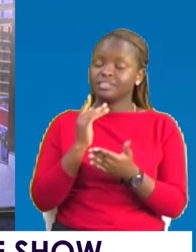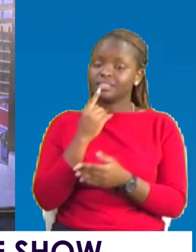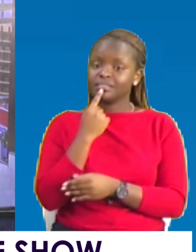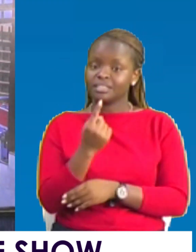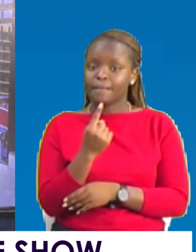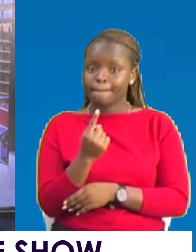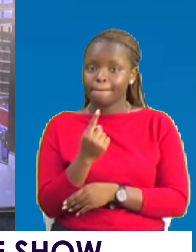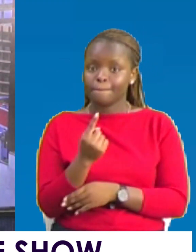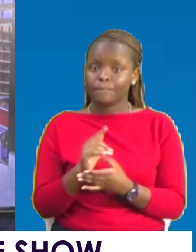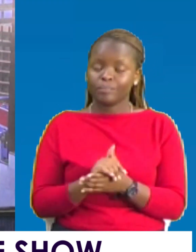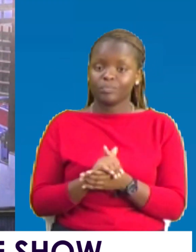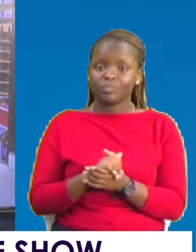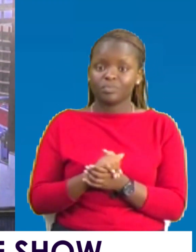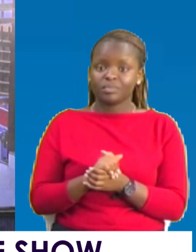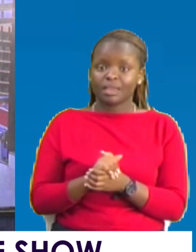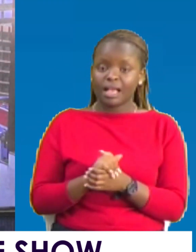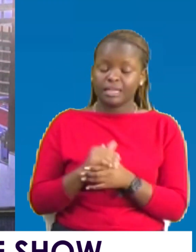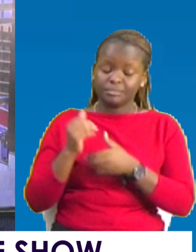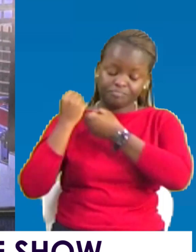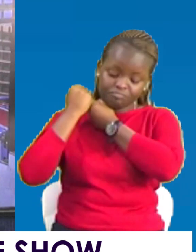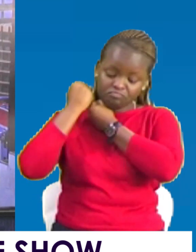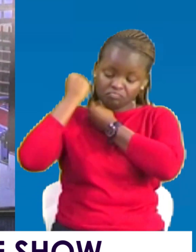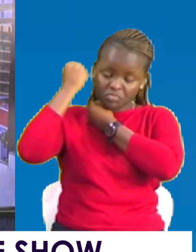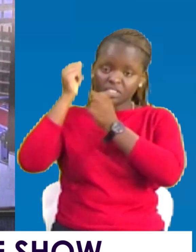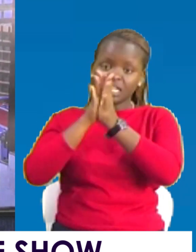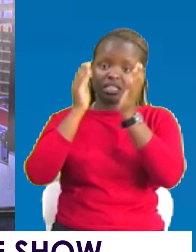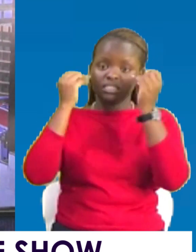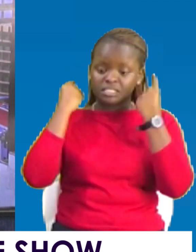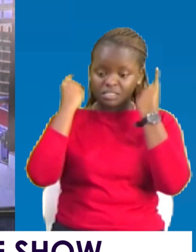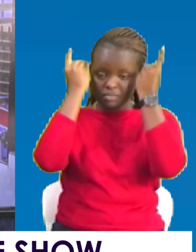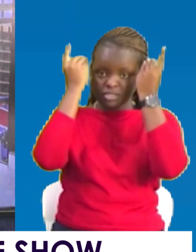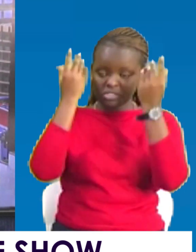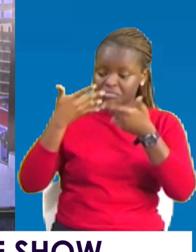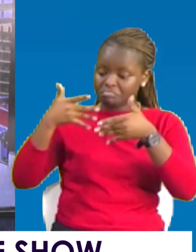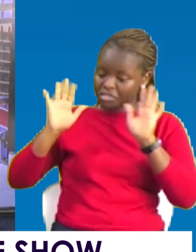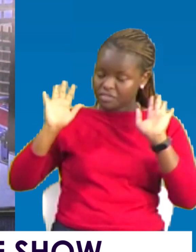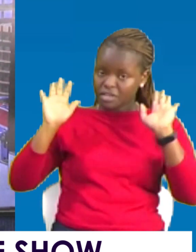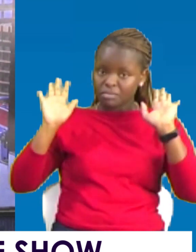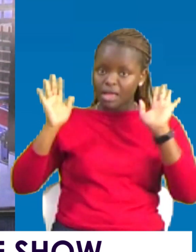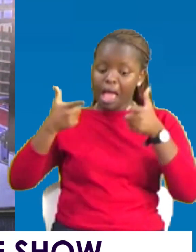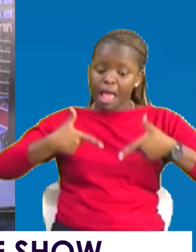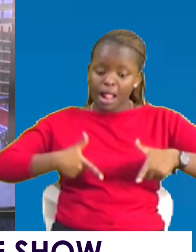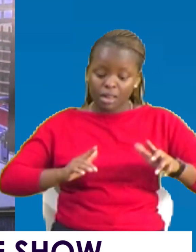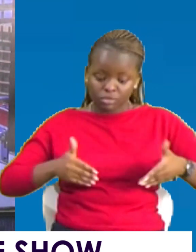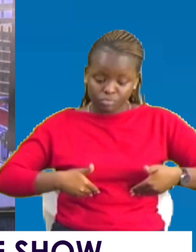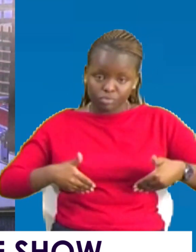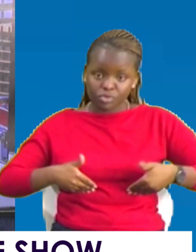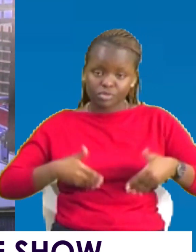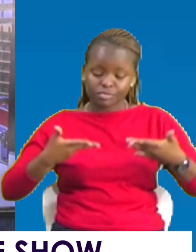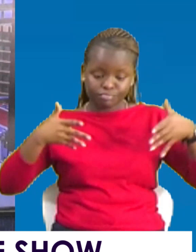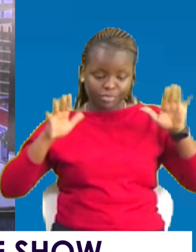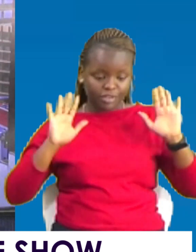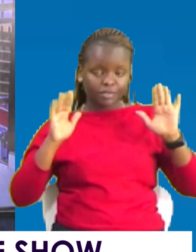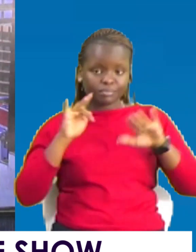There is something about suicide and depression and giving up. Let us not allow our youths give up